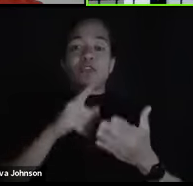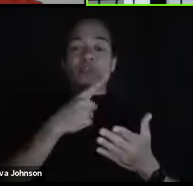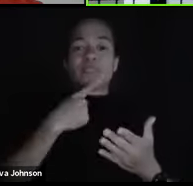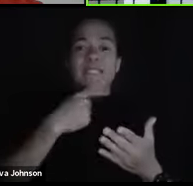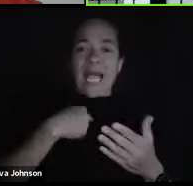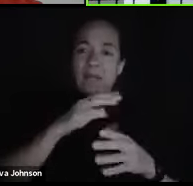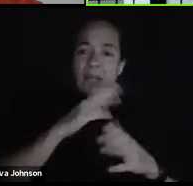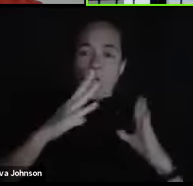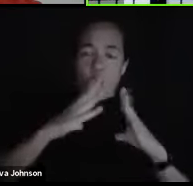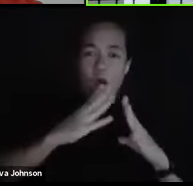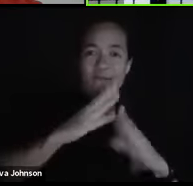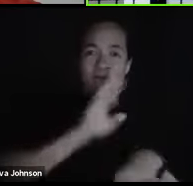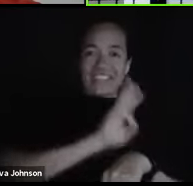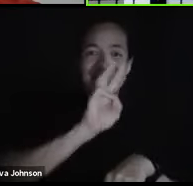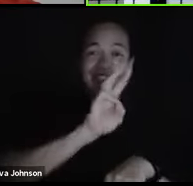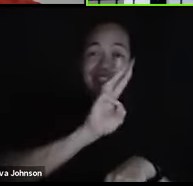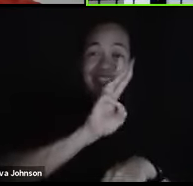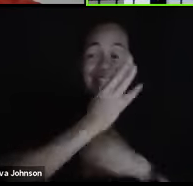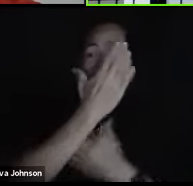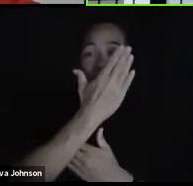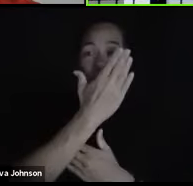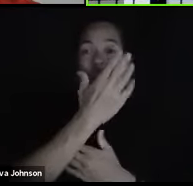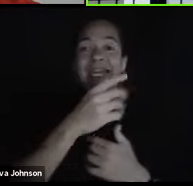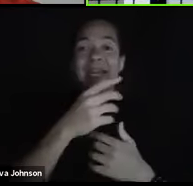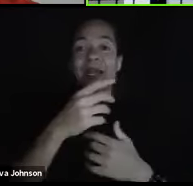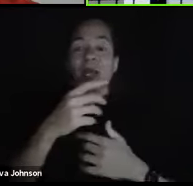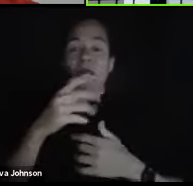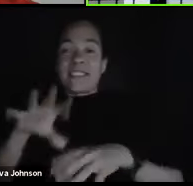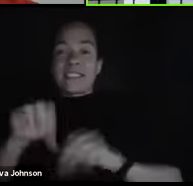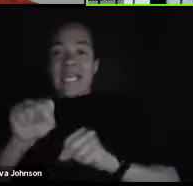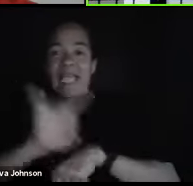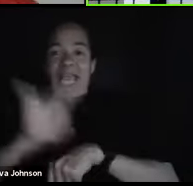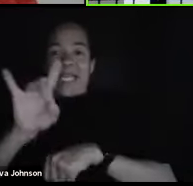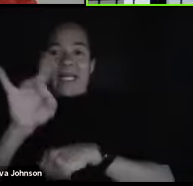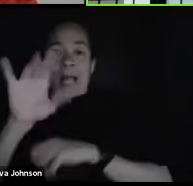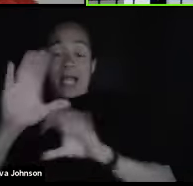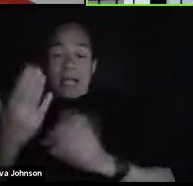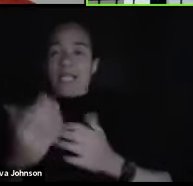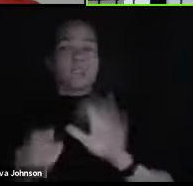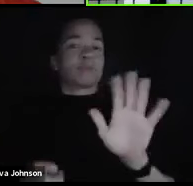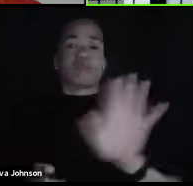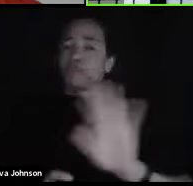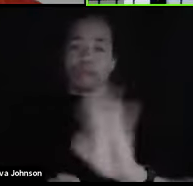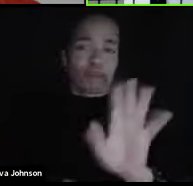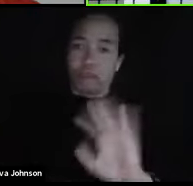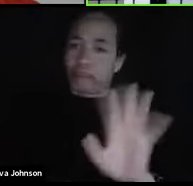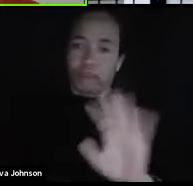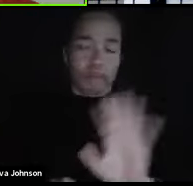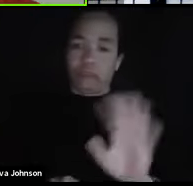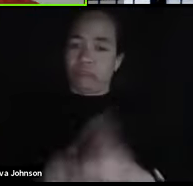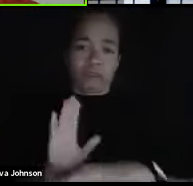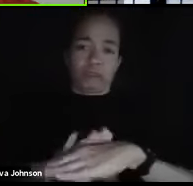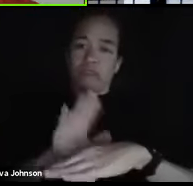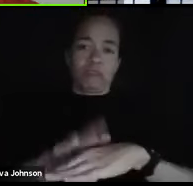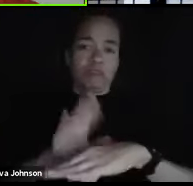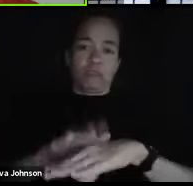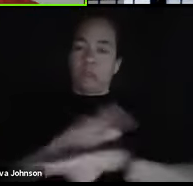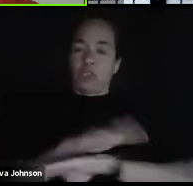and I'm taking an 8 o'clock class. Don't. Don't. All I can say is don't.